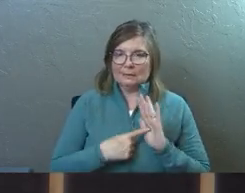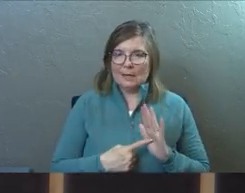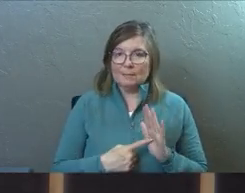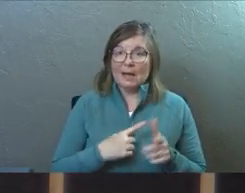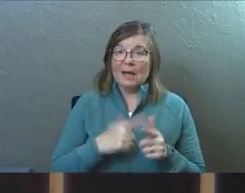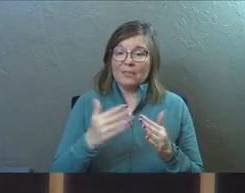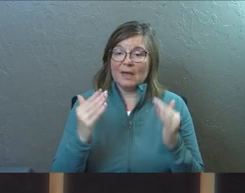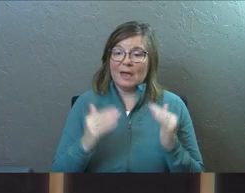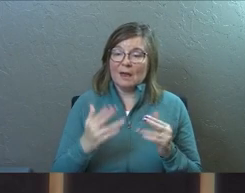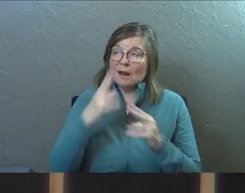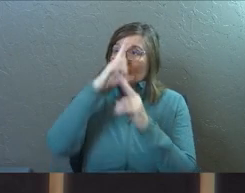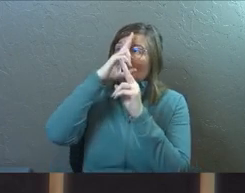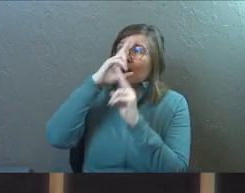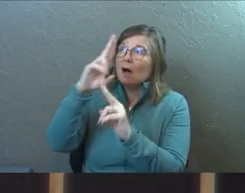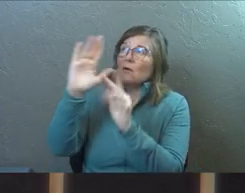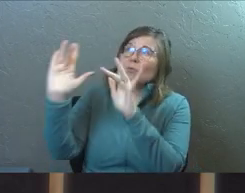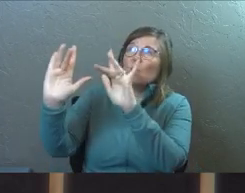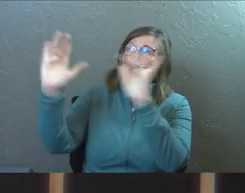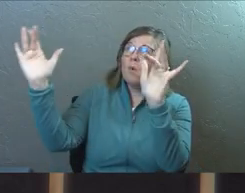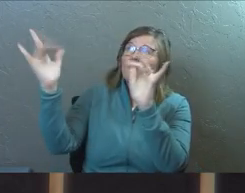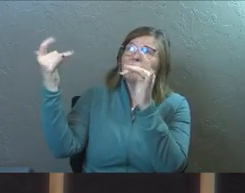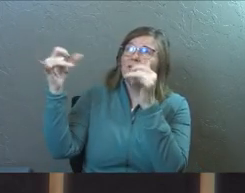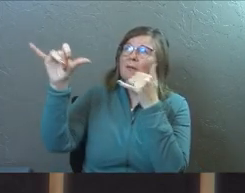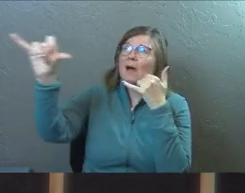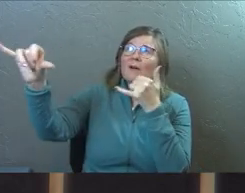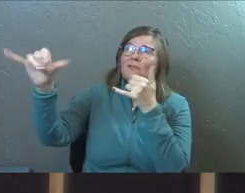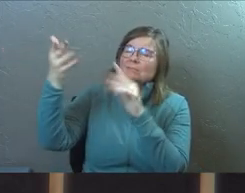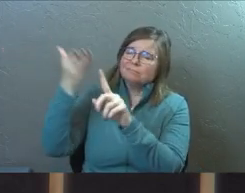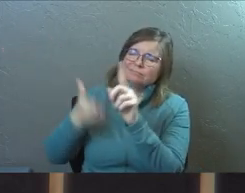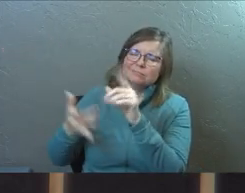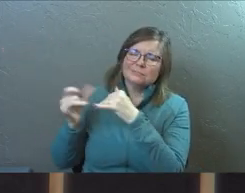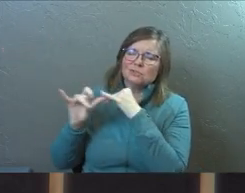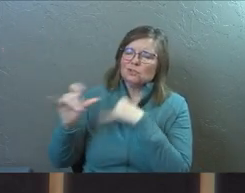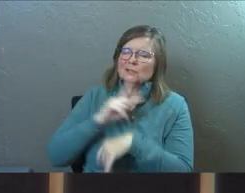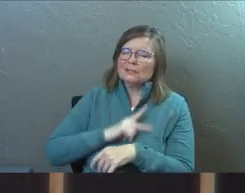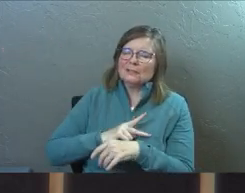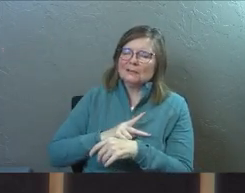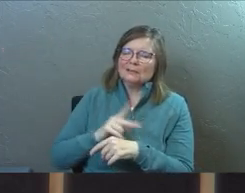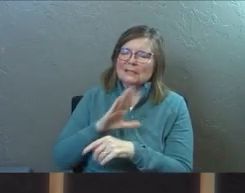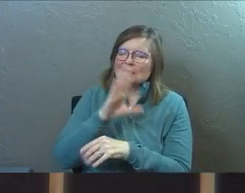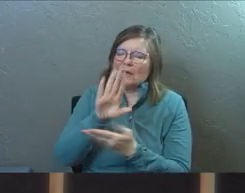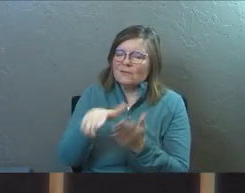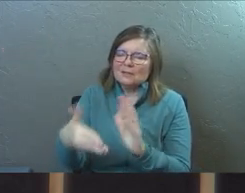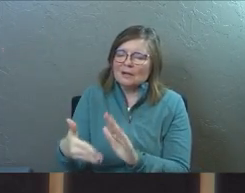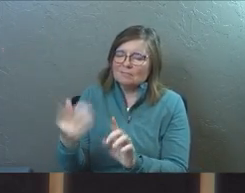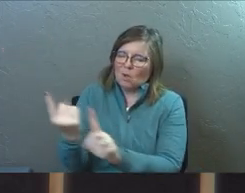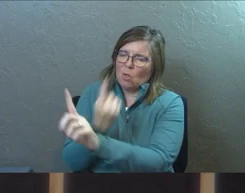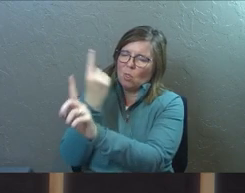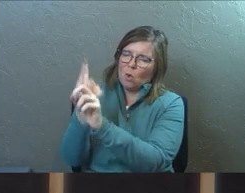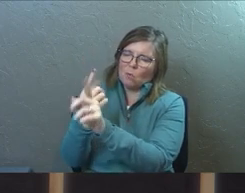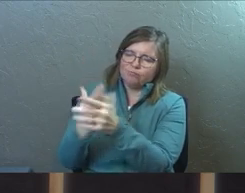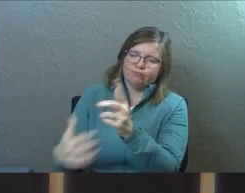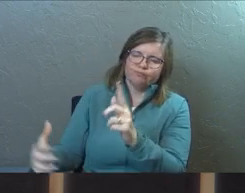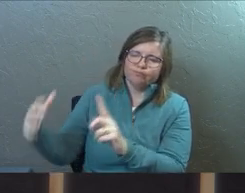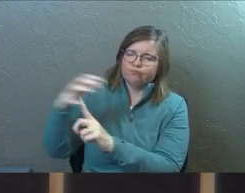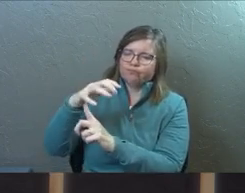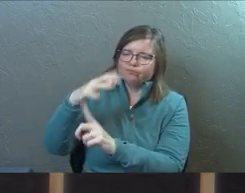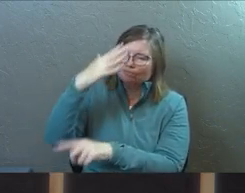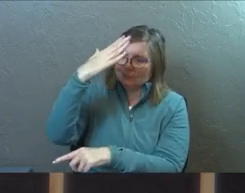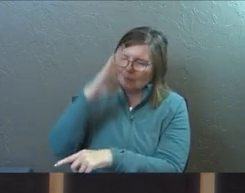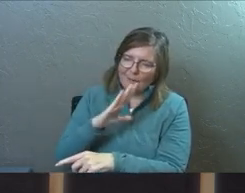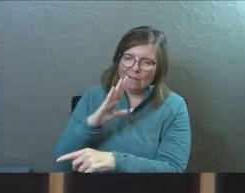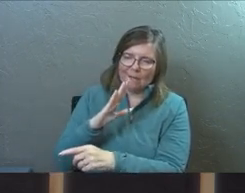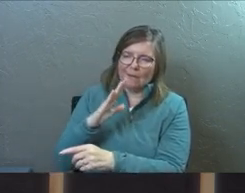says, All honor and glory to God forever and ever. He is the eternal king, the unseen one who never dies. He alone is God. Amen.